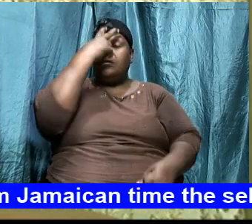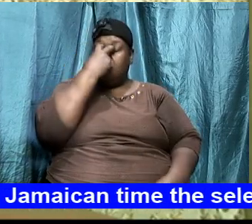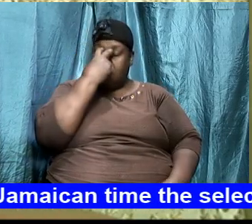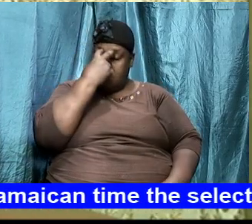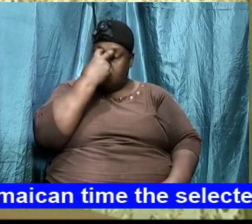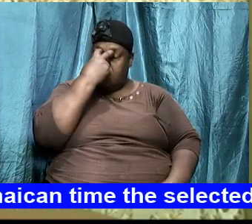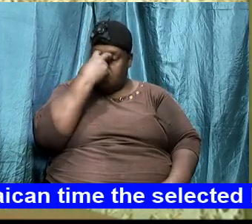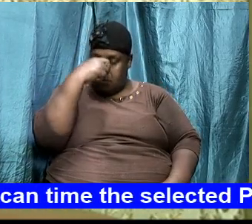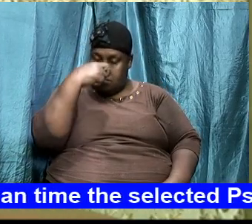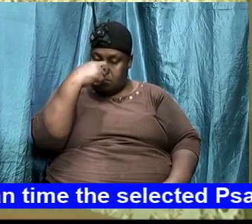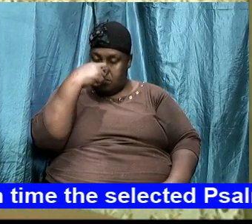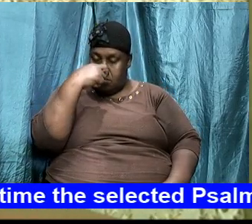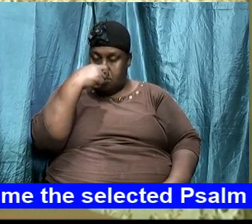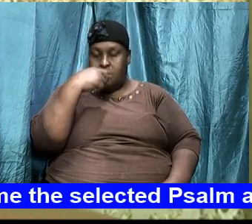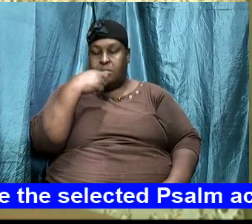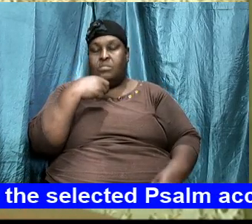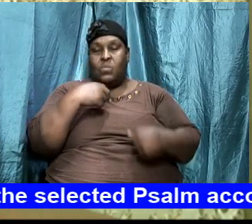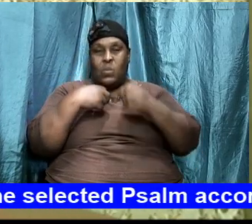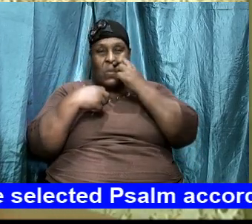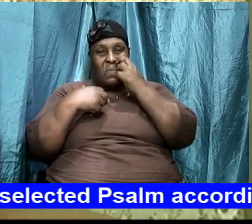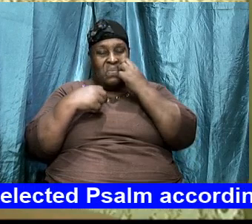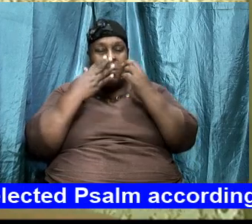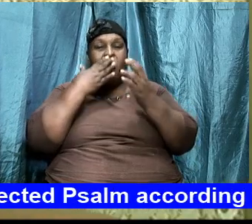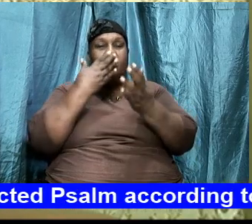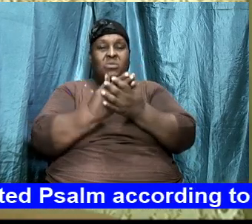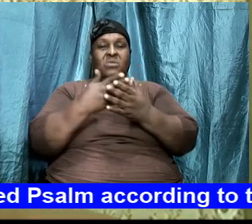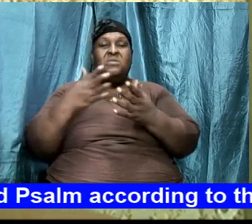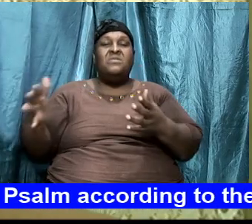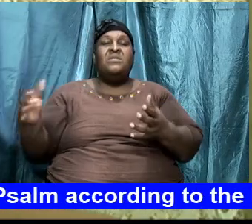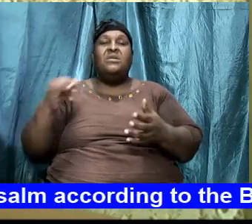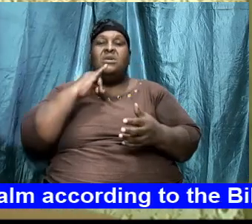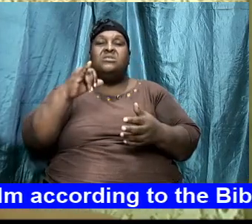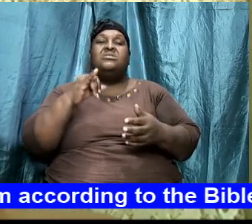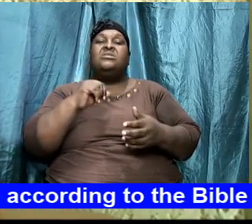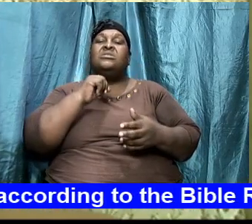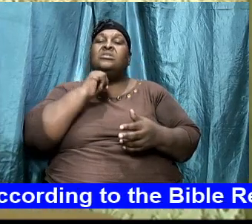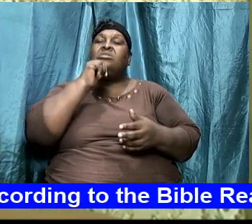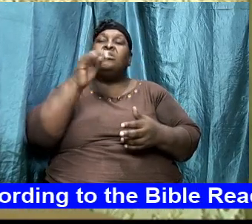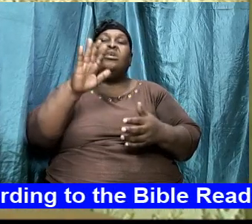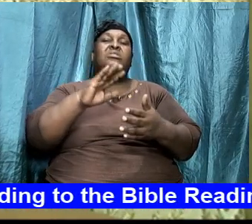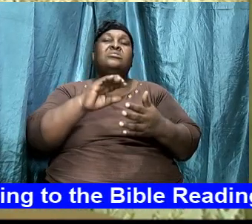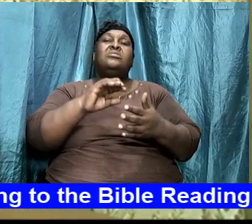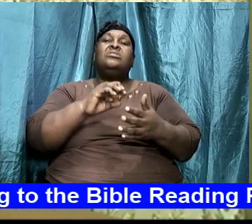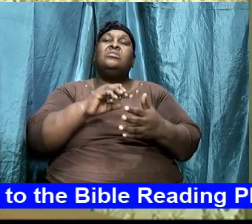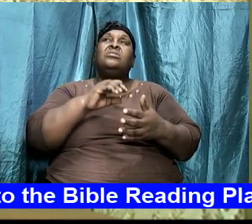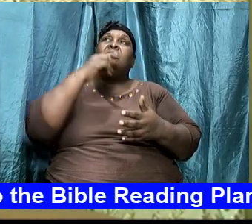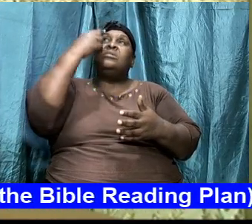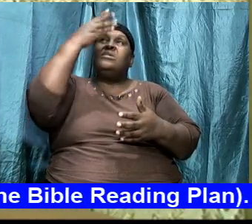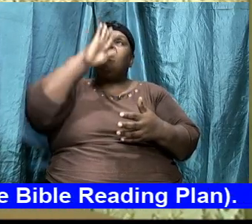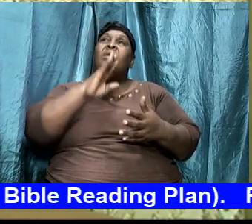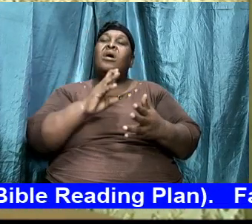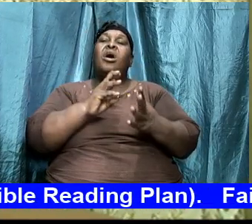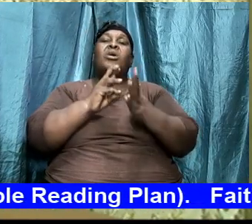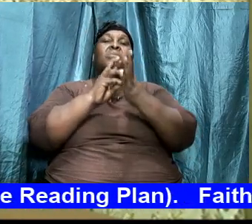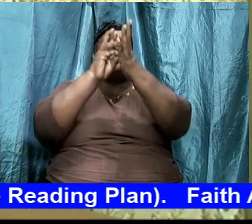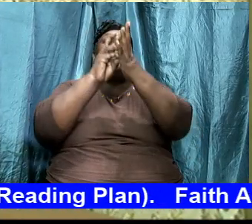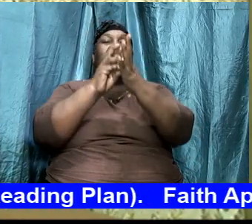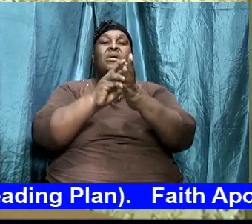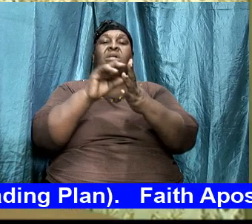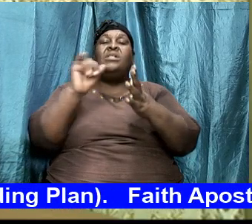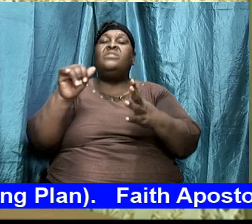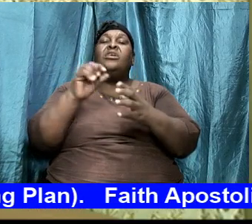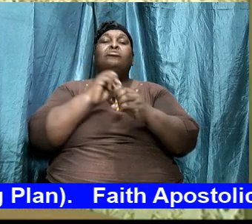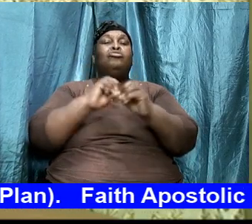but the good thing is that is not his will that any should perish but that all should come to